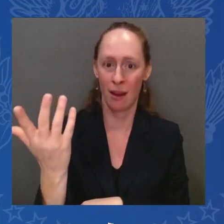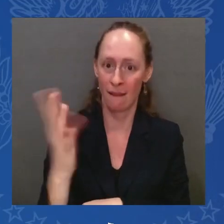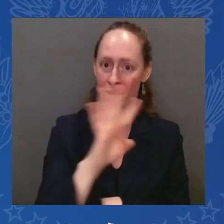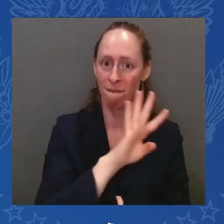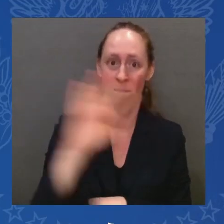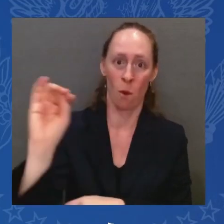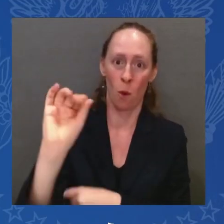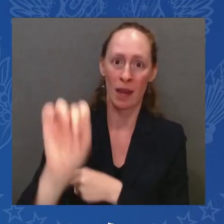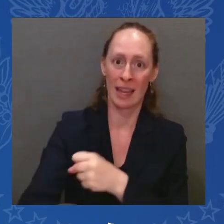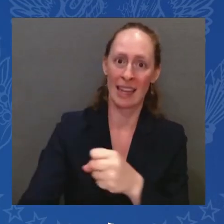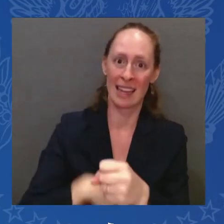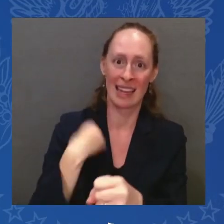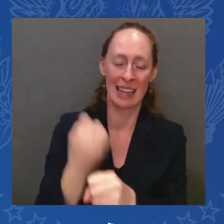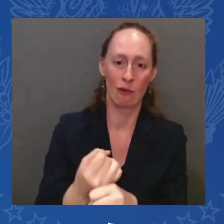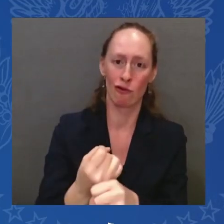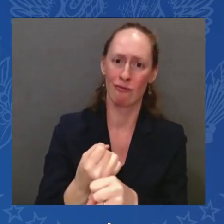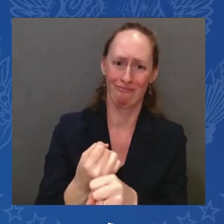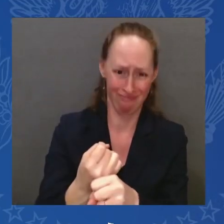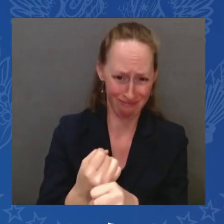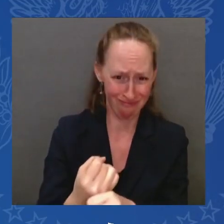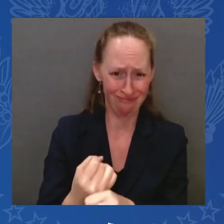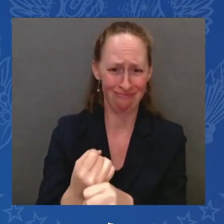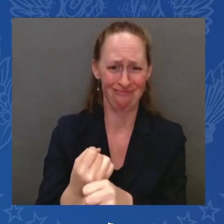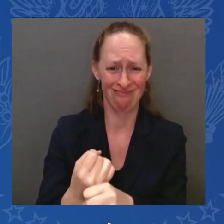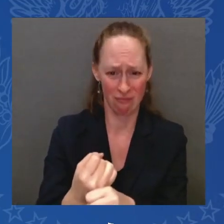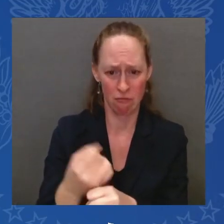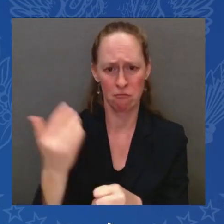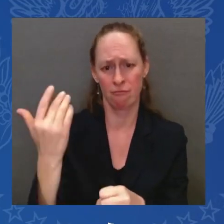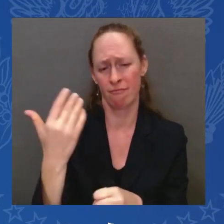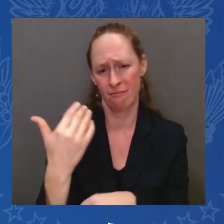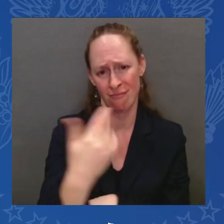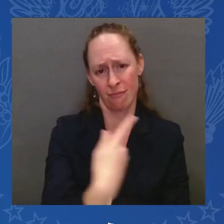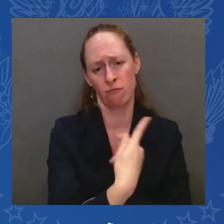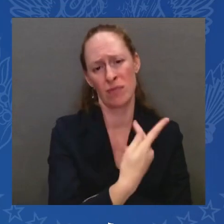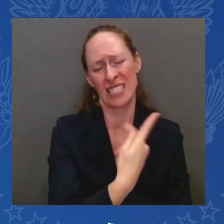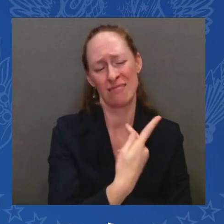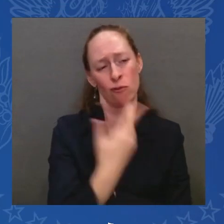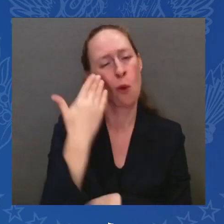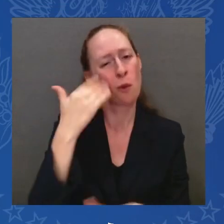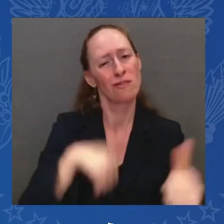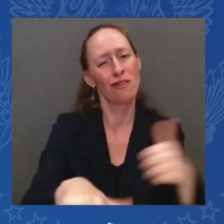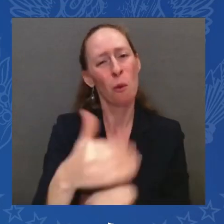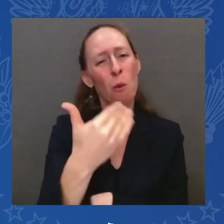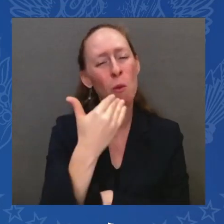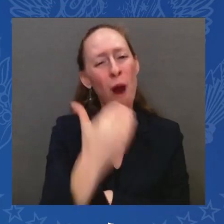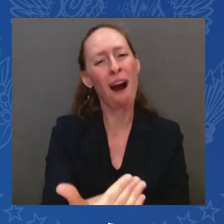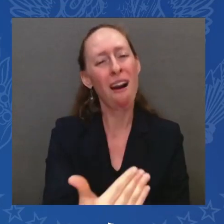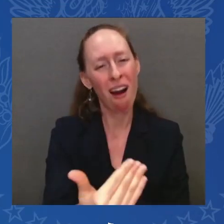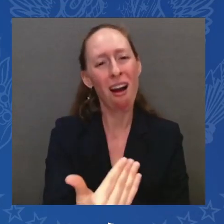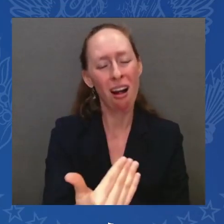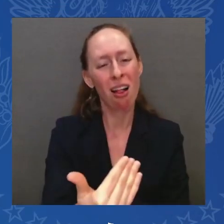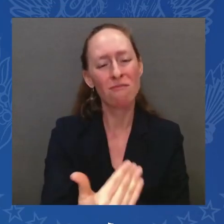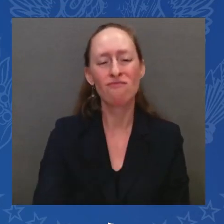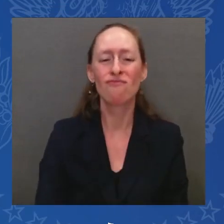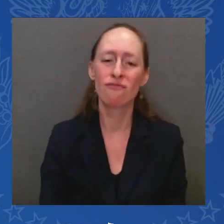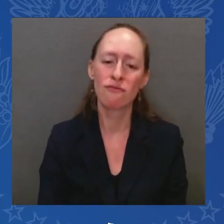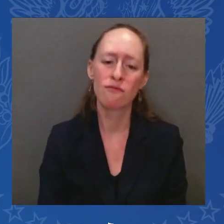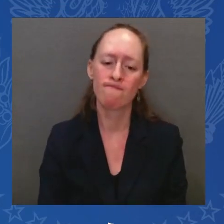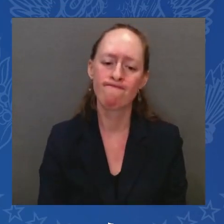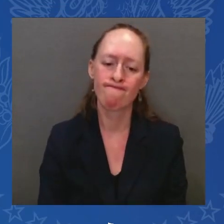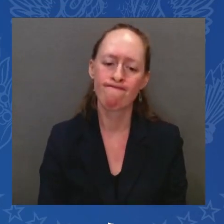And the one thing that I did say that it is really important